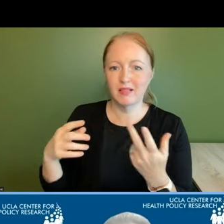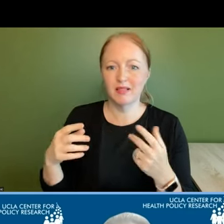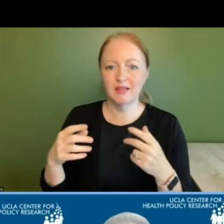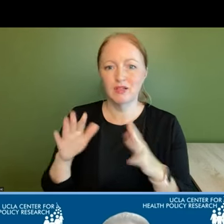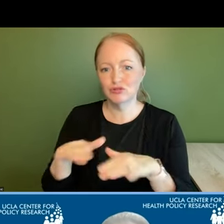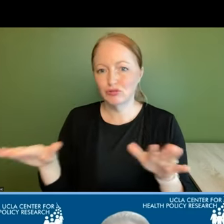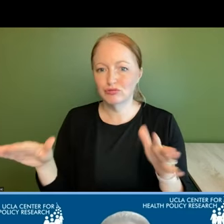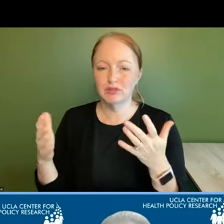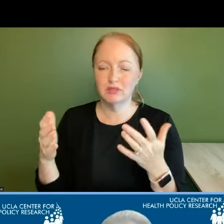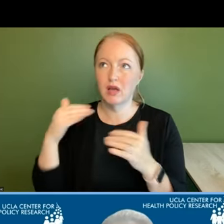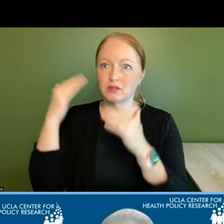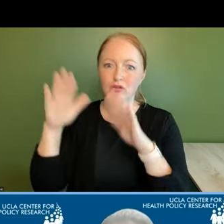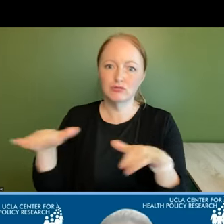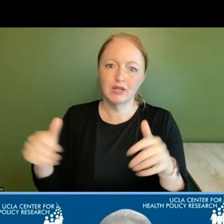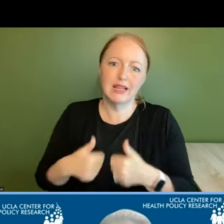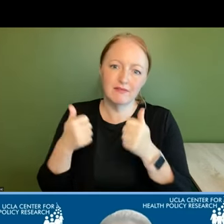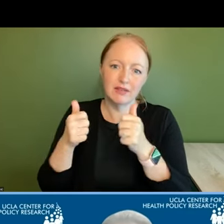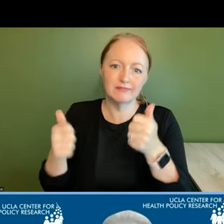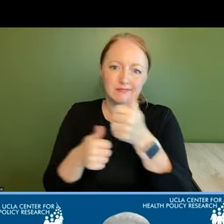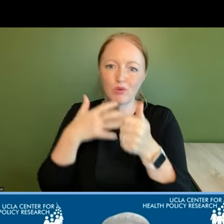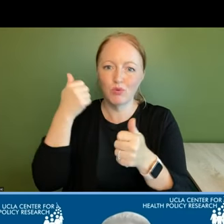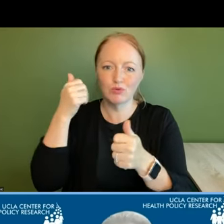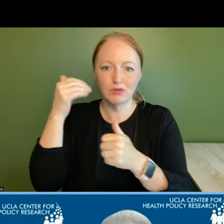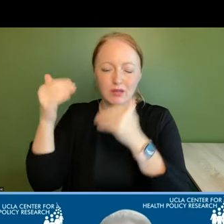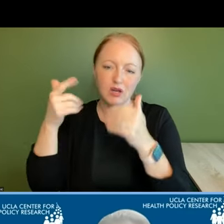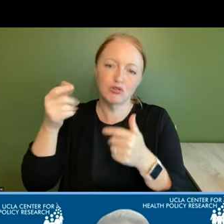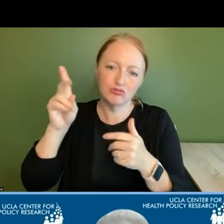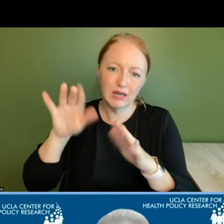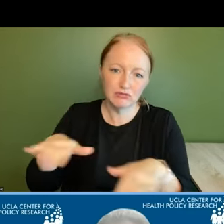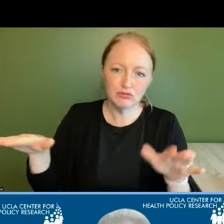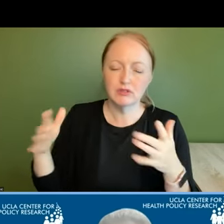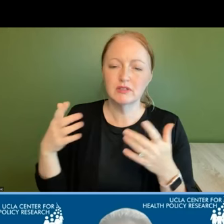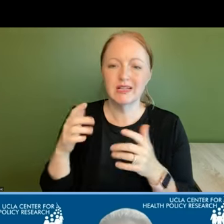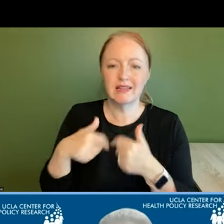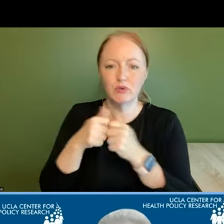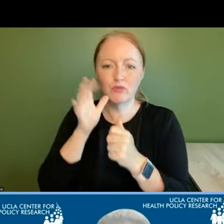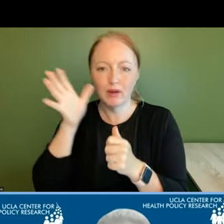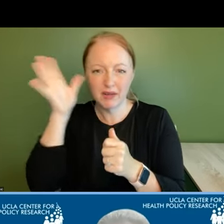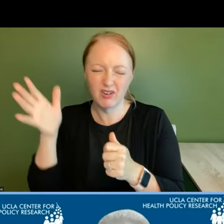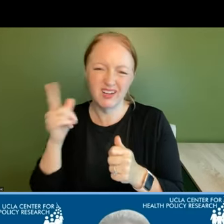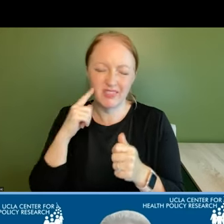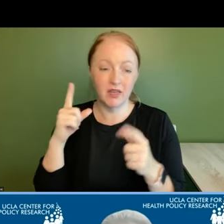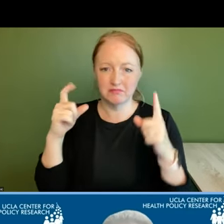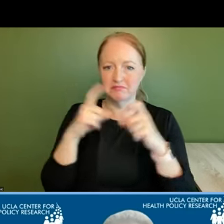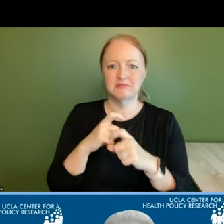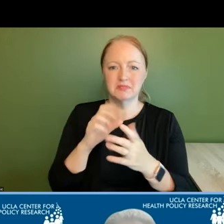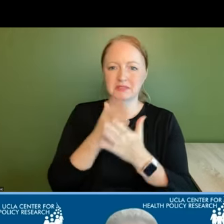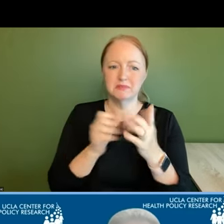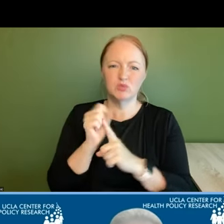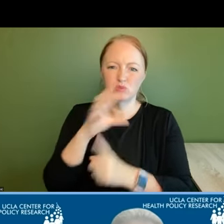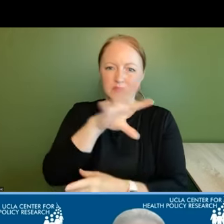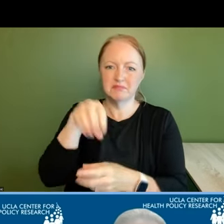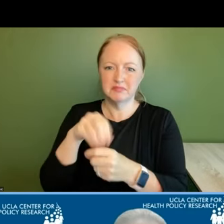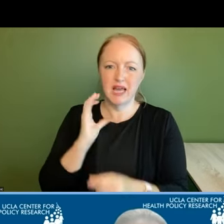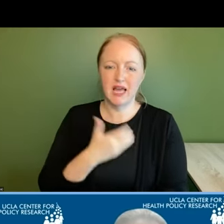children adult children living with with older adults grandchildren and so forth so there's a lot of complexity that we're we're incorporating into